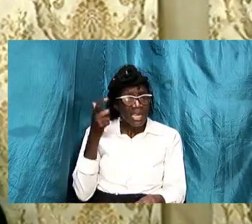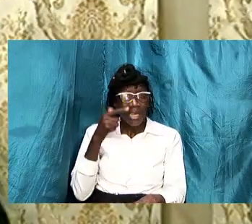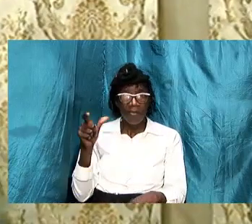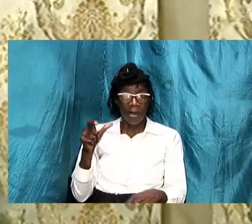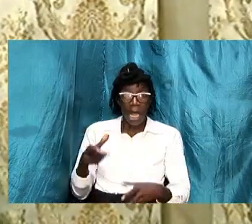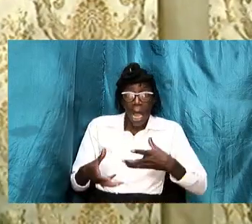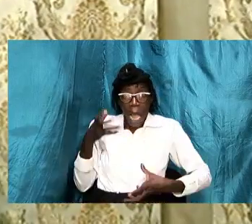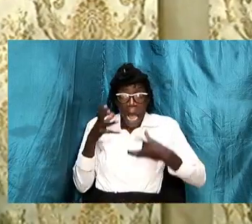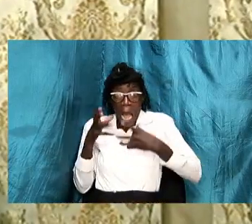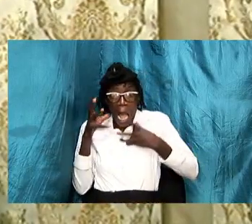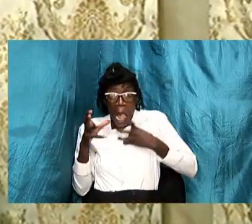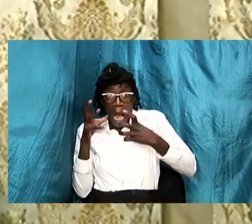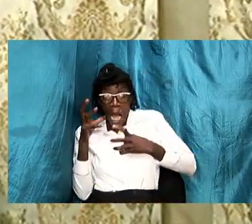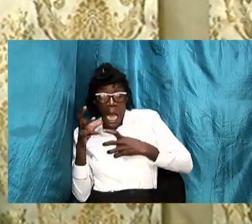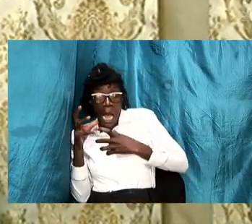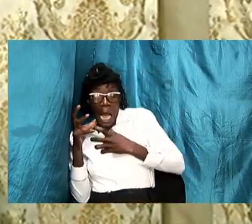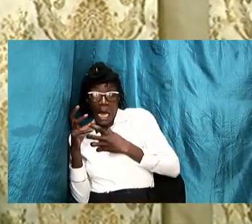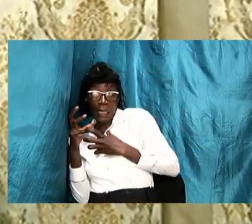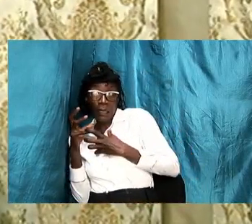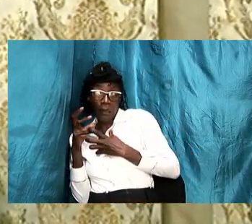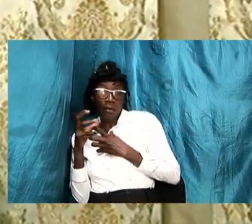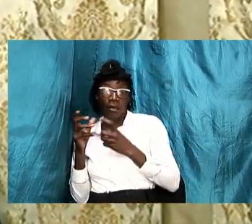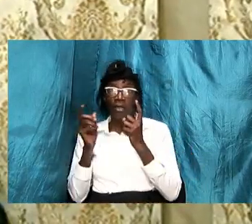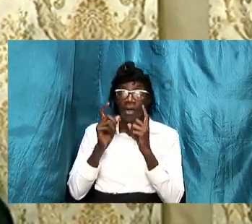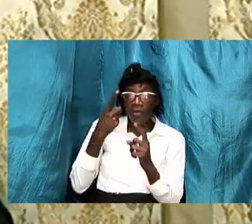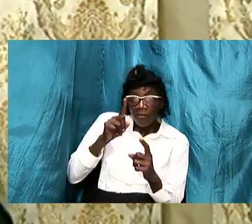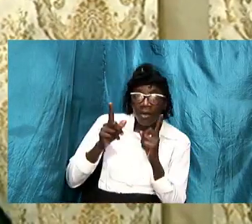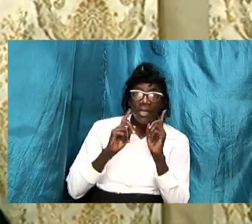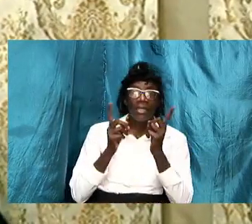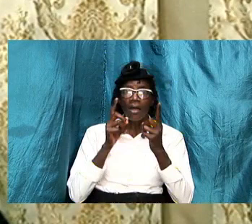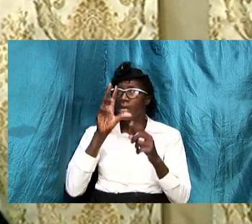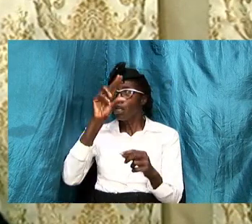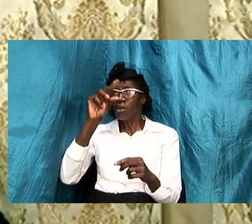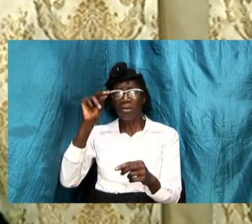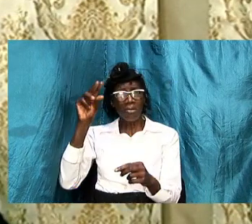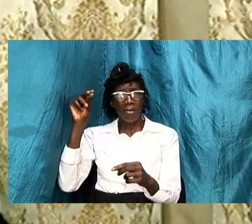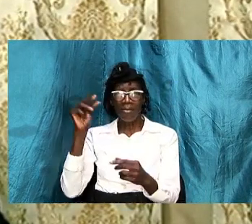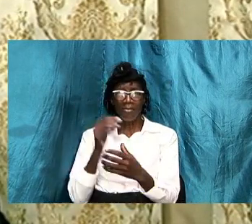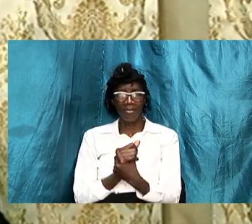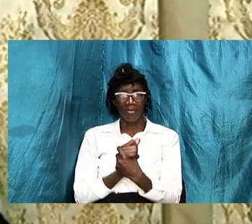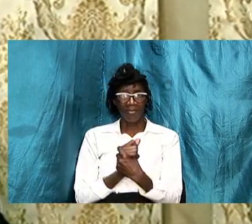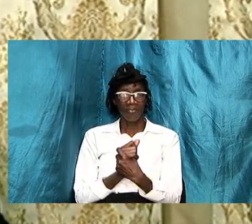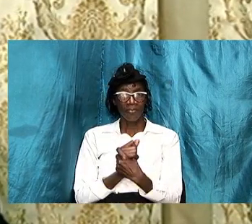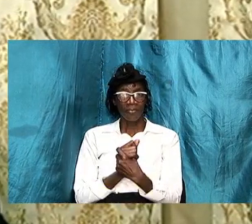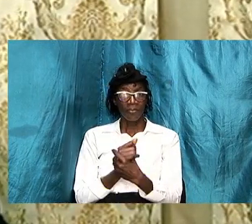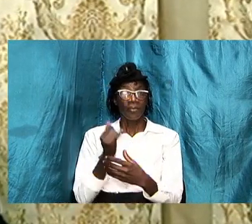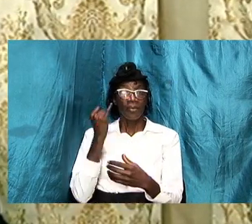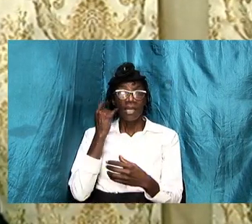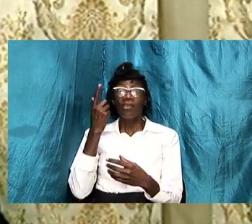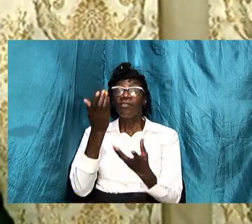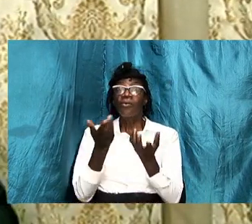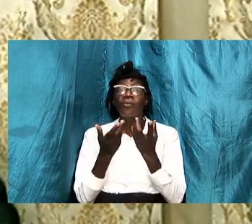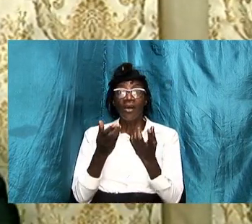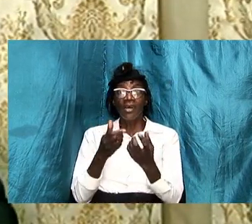or for talking if you want a wife that don't talk